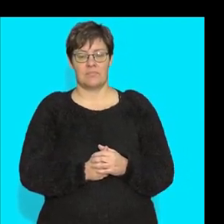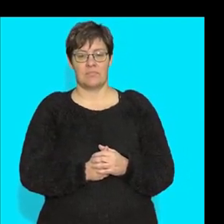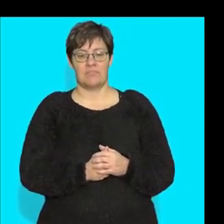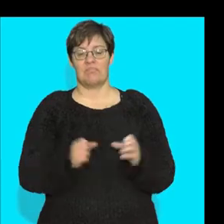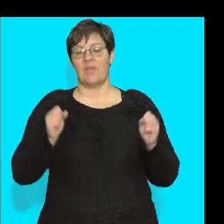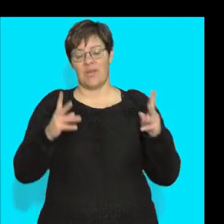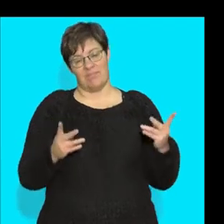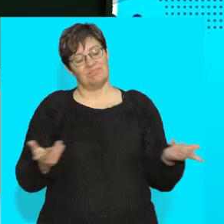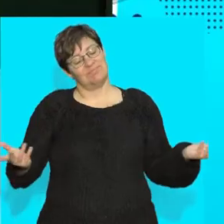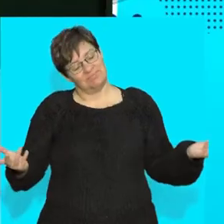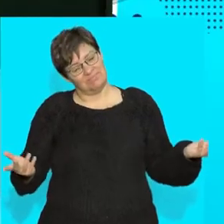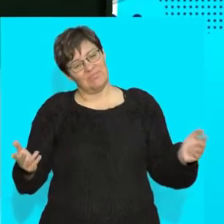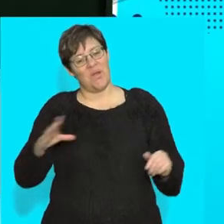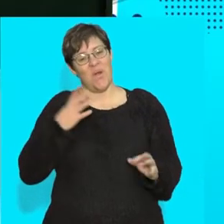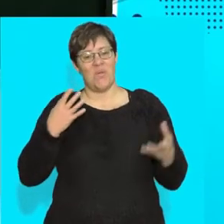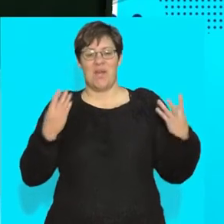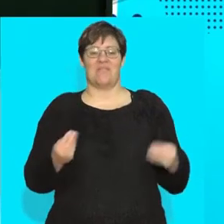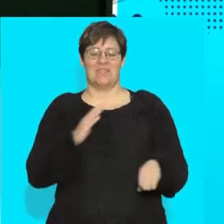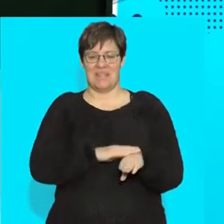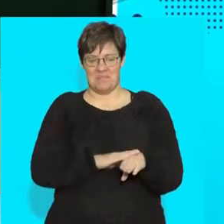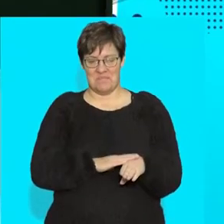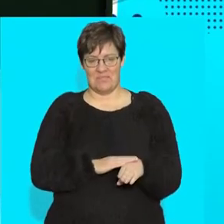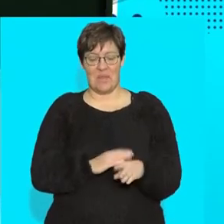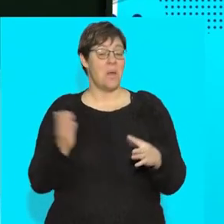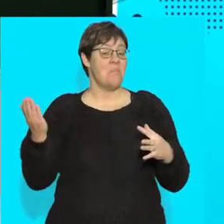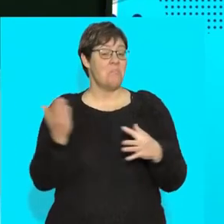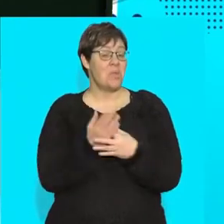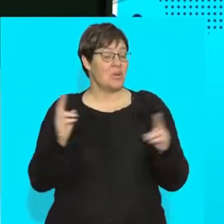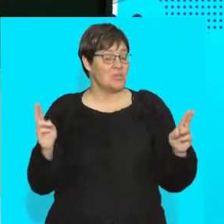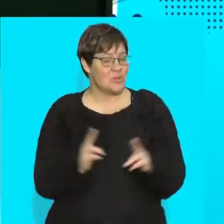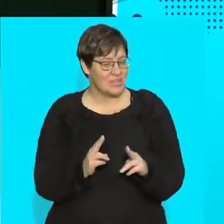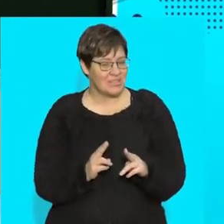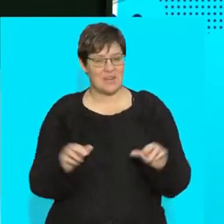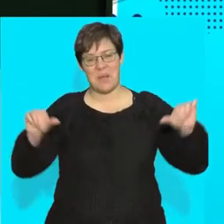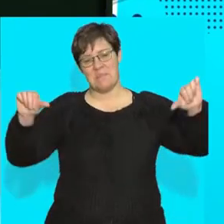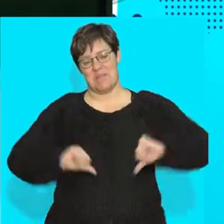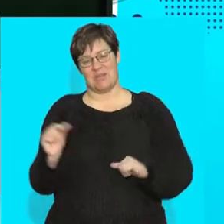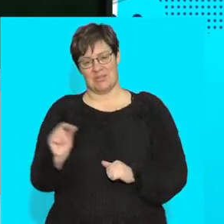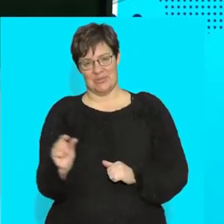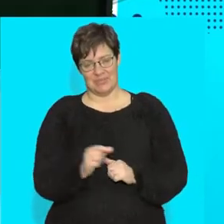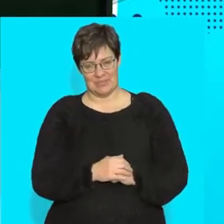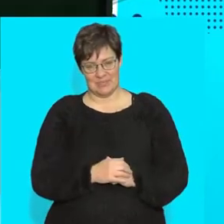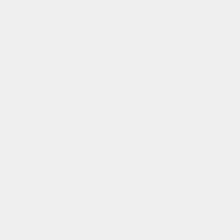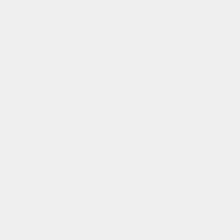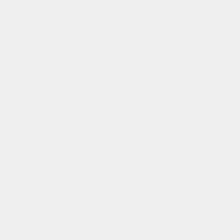All right, guys, I'm afraid that is all we have time for. We're going to take a quick break, and we'll be right back.